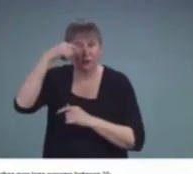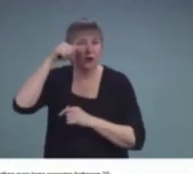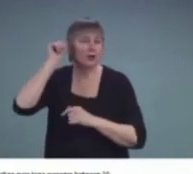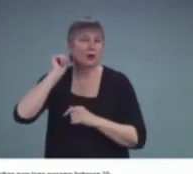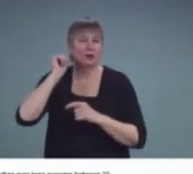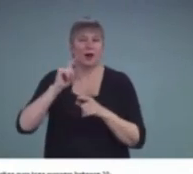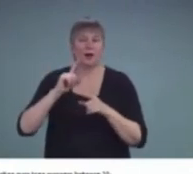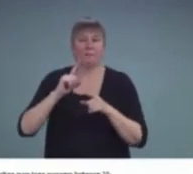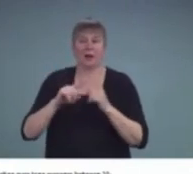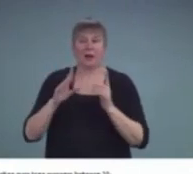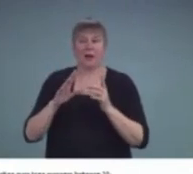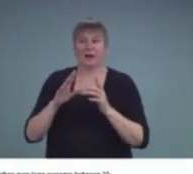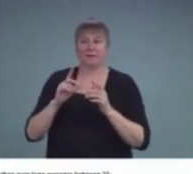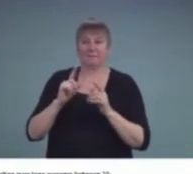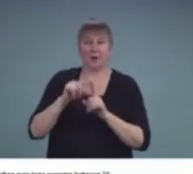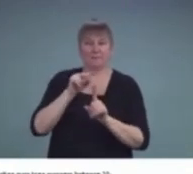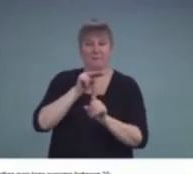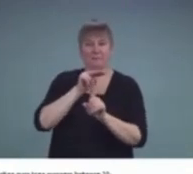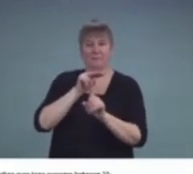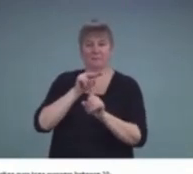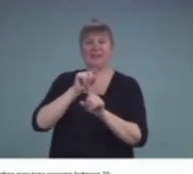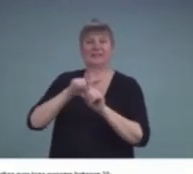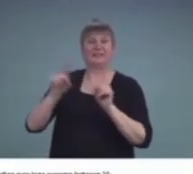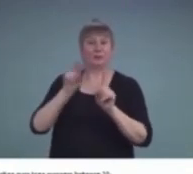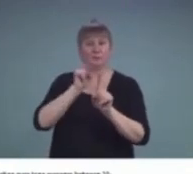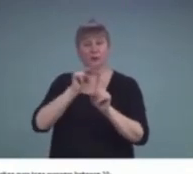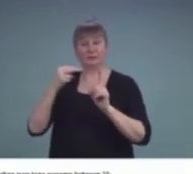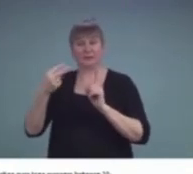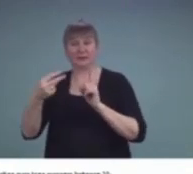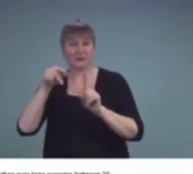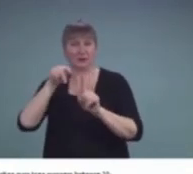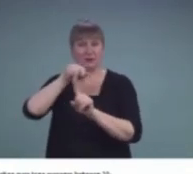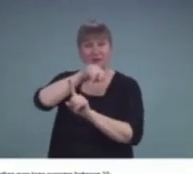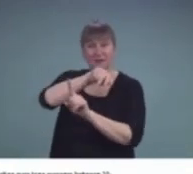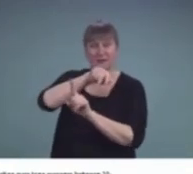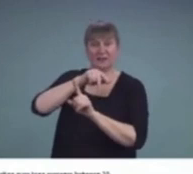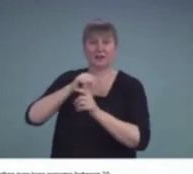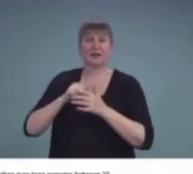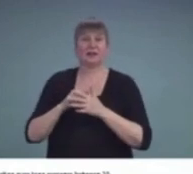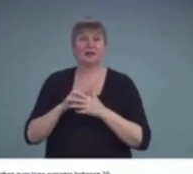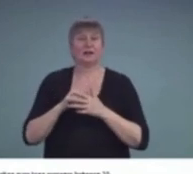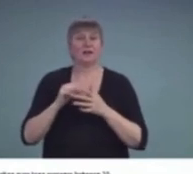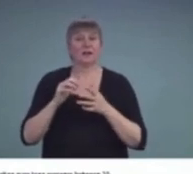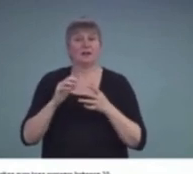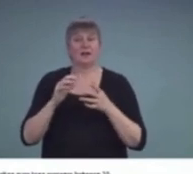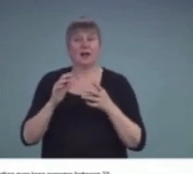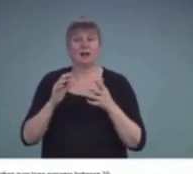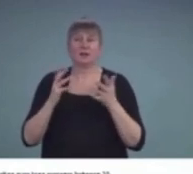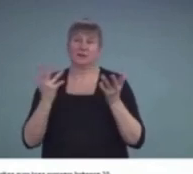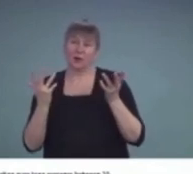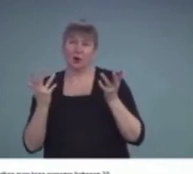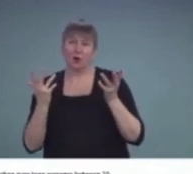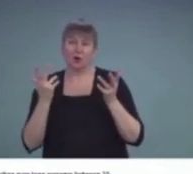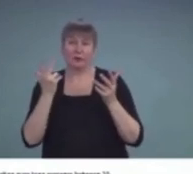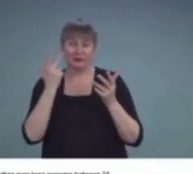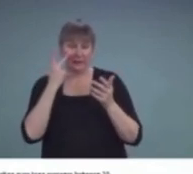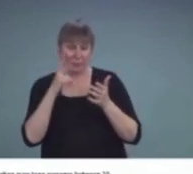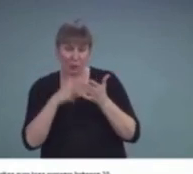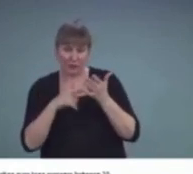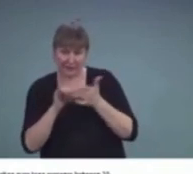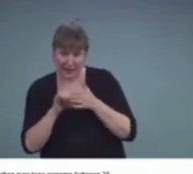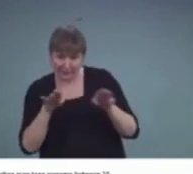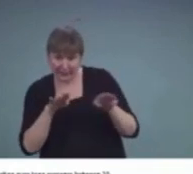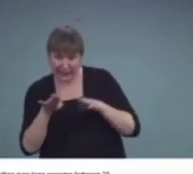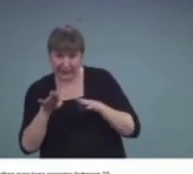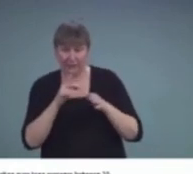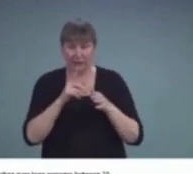their perspective, they kind of have similar behaviors and implications even though we